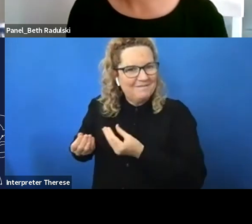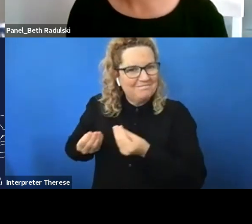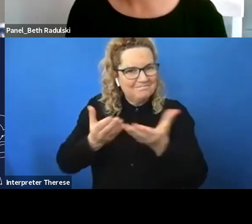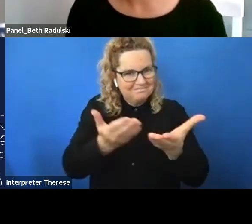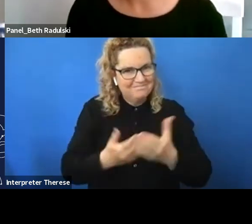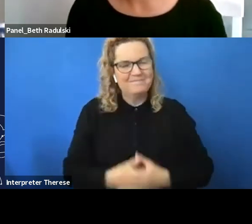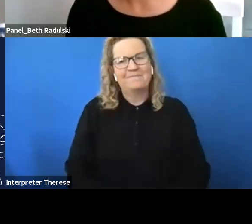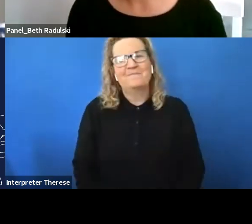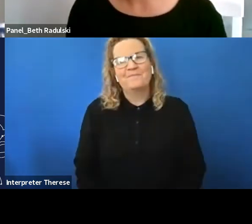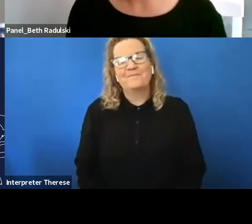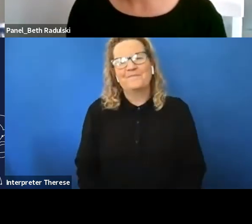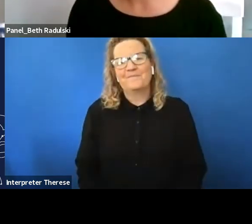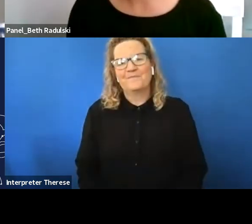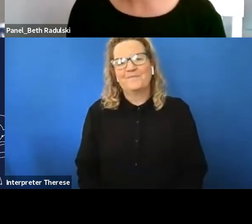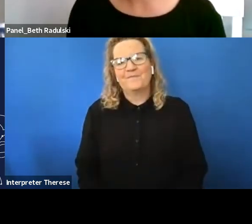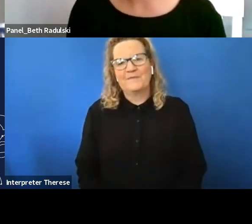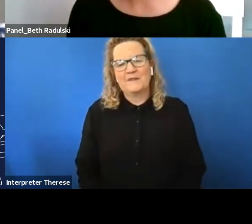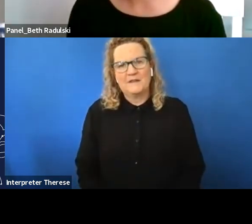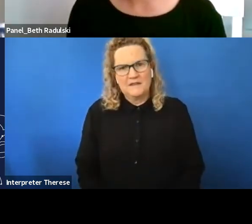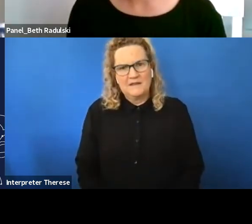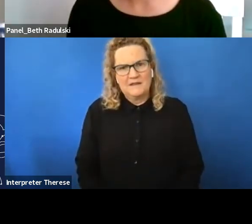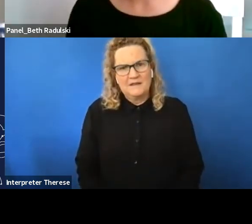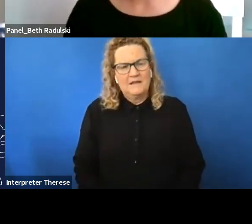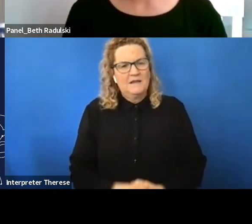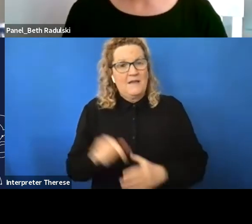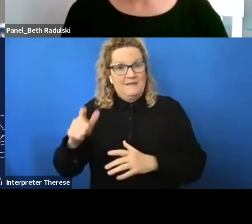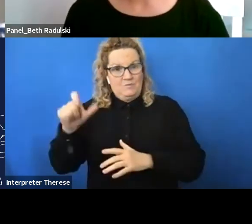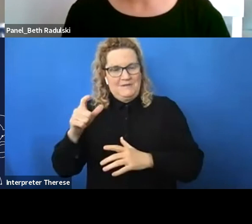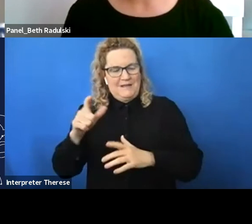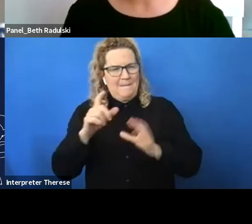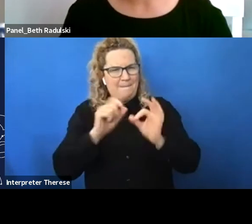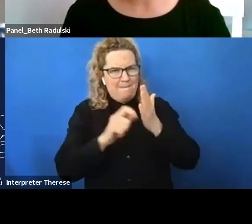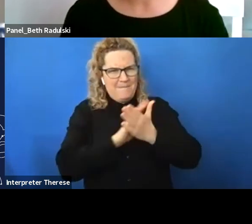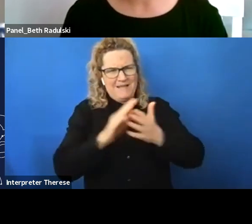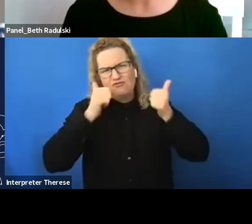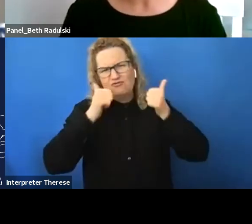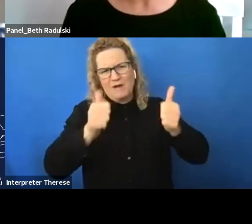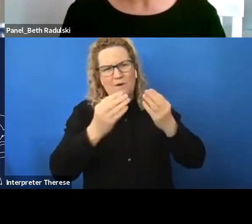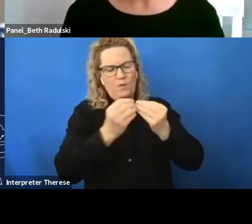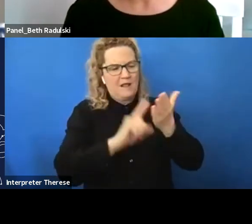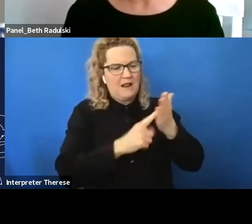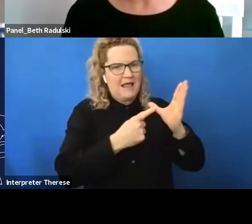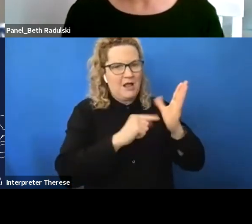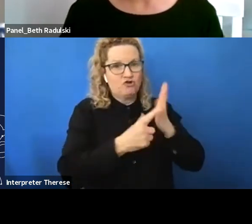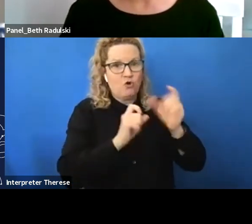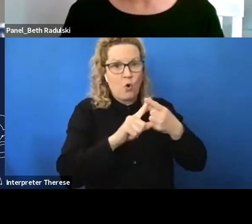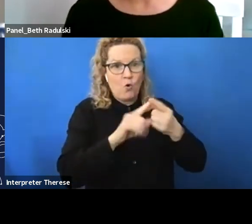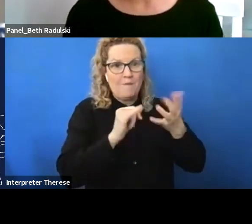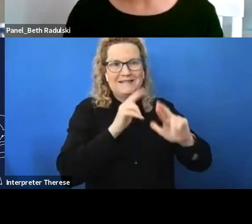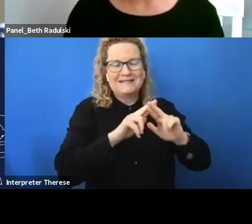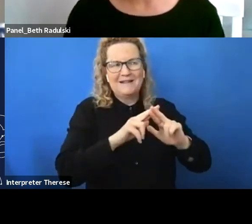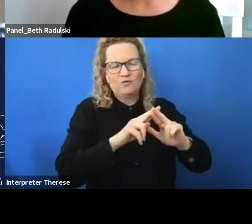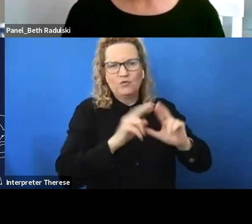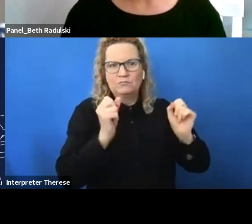um this person has said beth it is great that you are doing awareness with latrobe star do you think that it is now